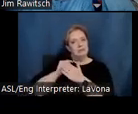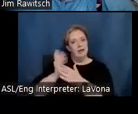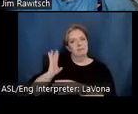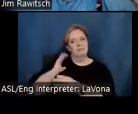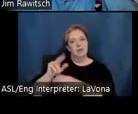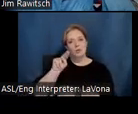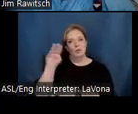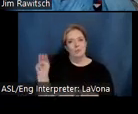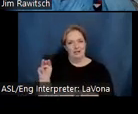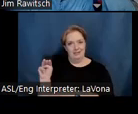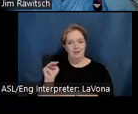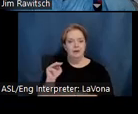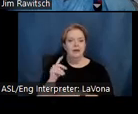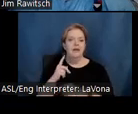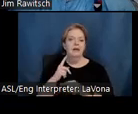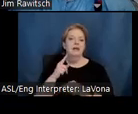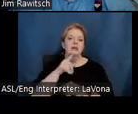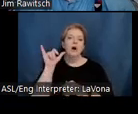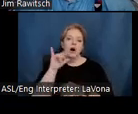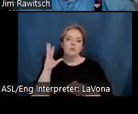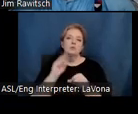reflected the era's evolving modernism.